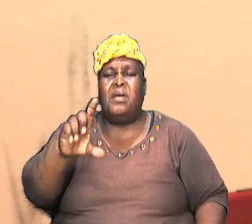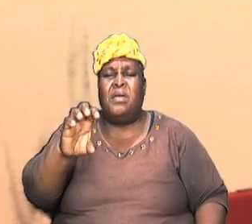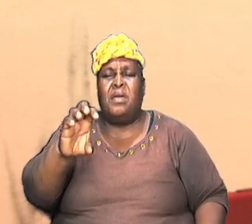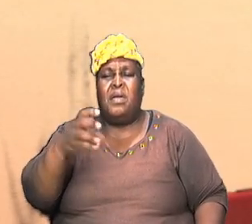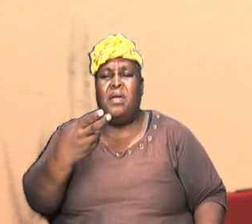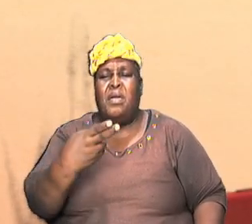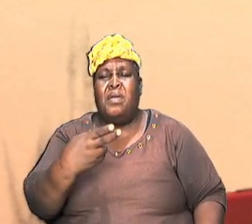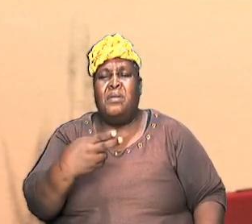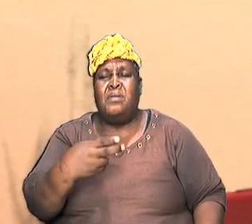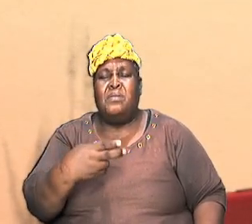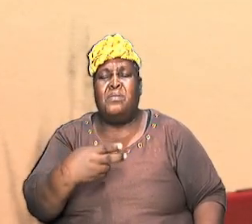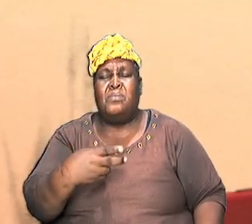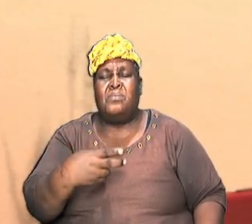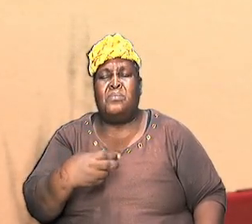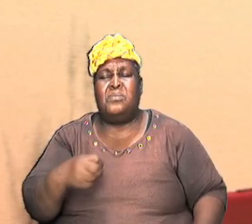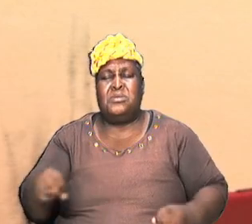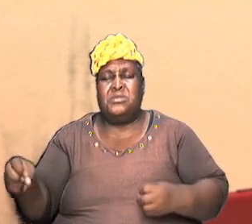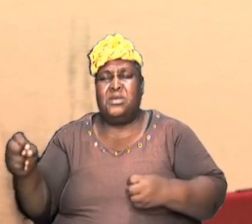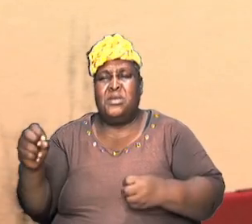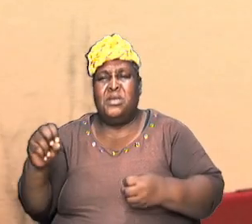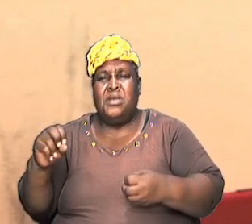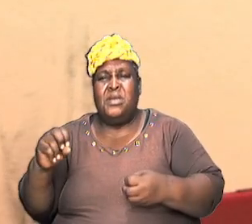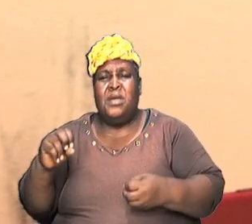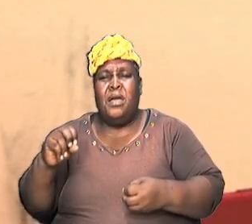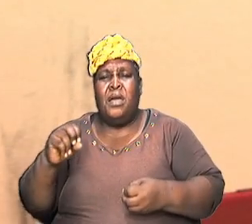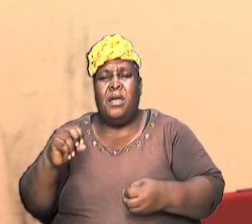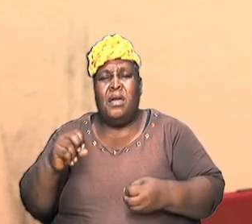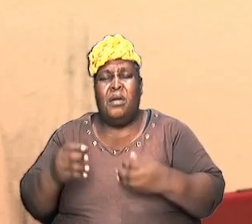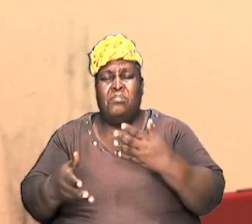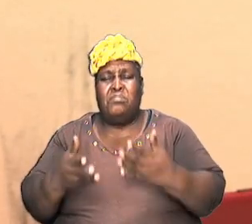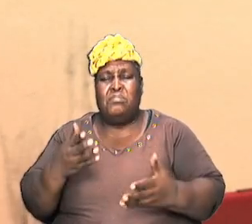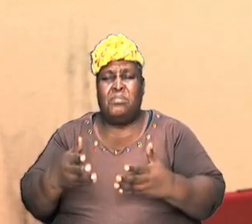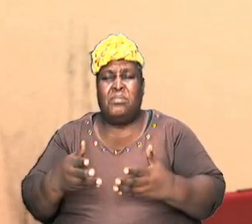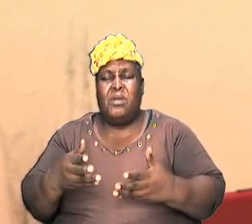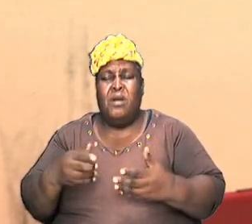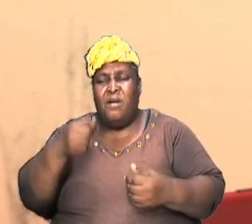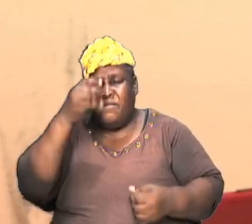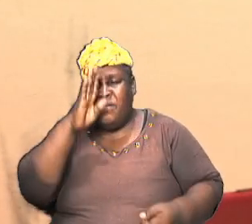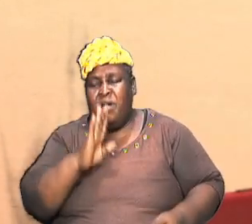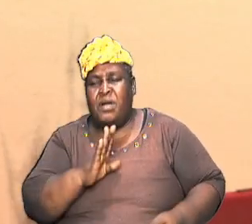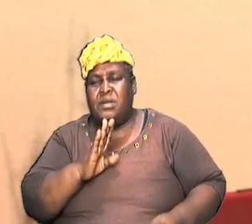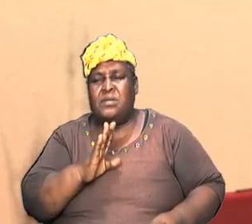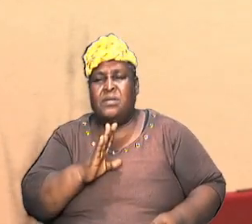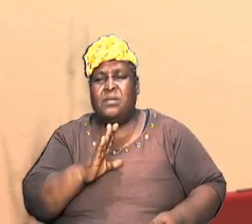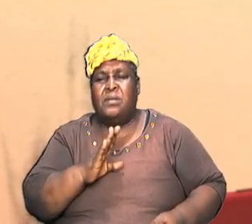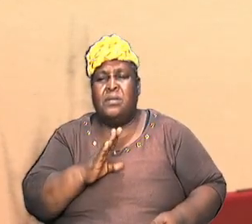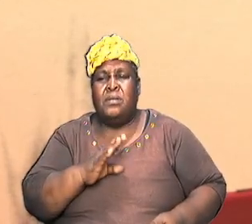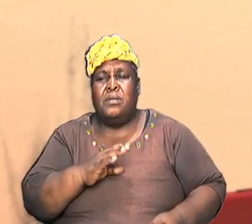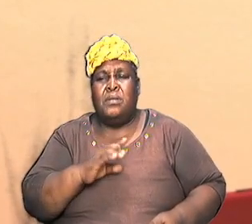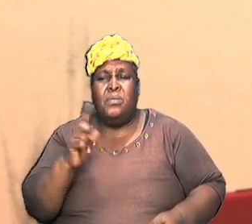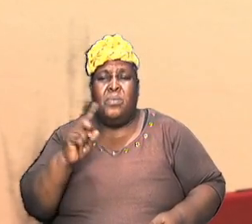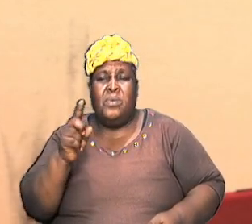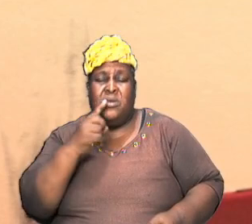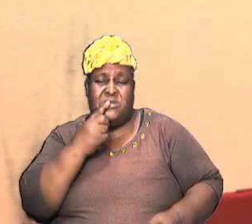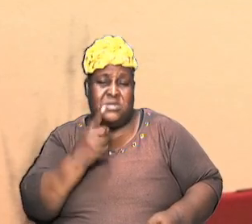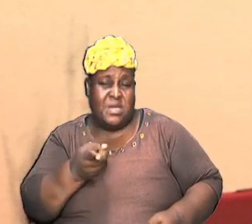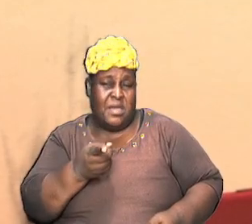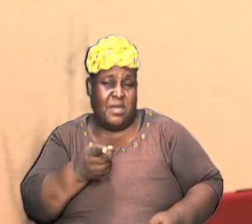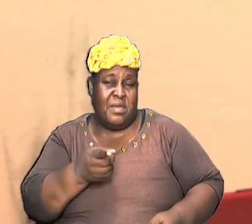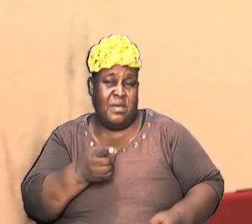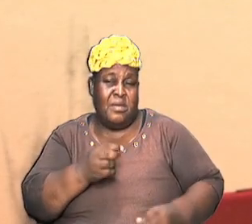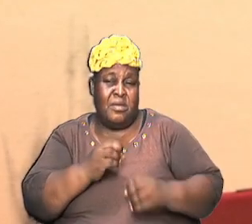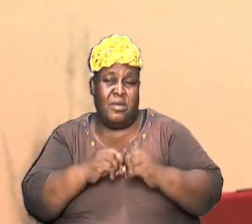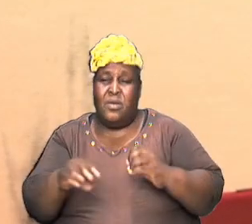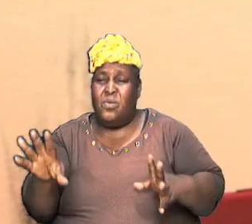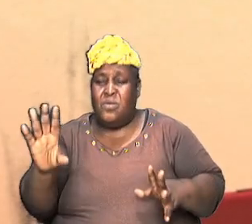theophany of God based on what we are seeing in Hebrews chapter 7 and verse 1 because whereas we can say they